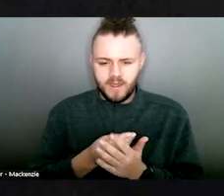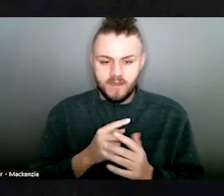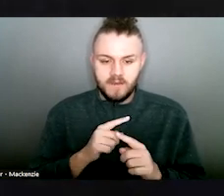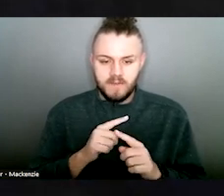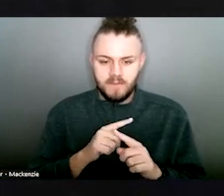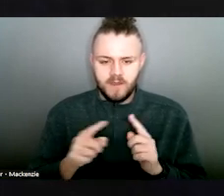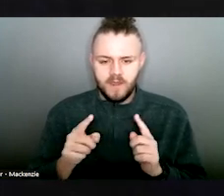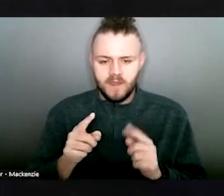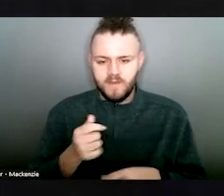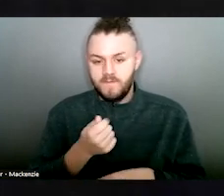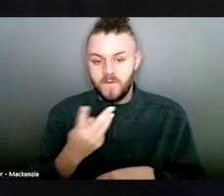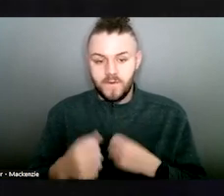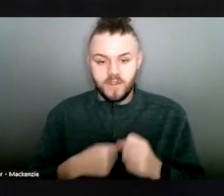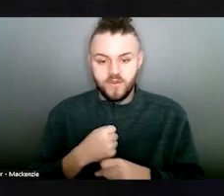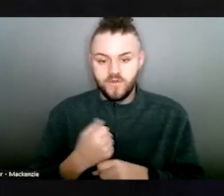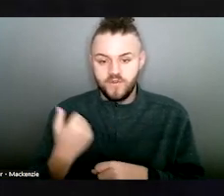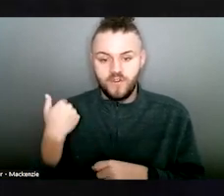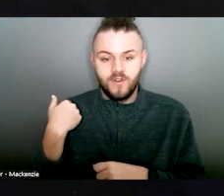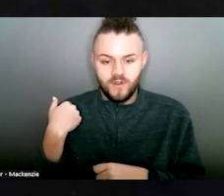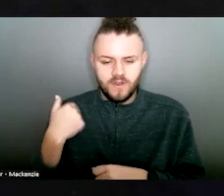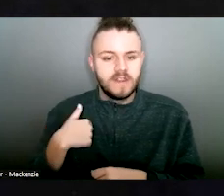didn't have a line item in the state library.